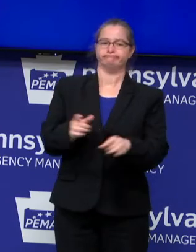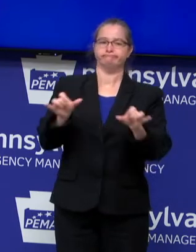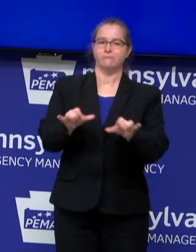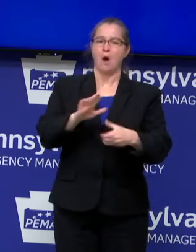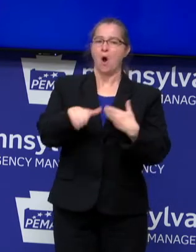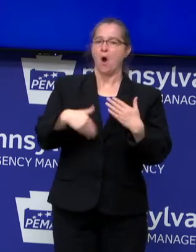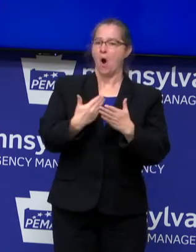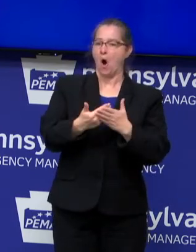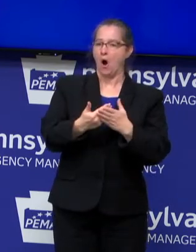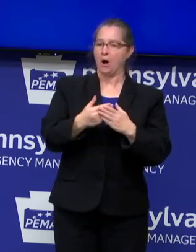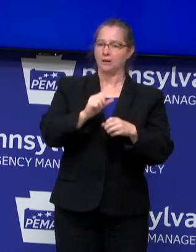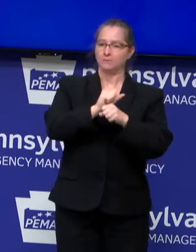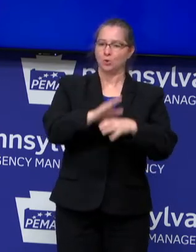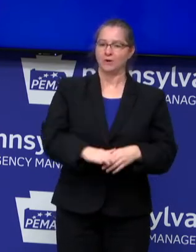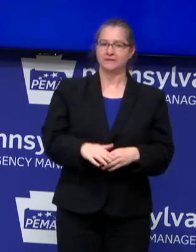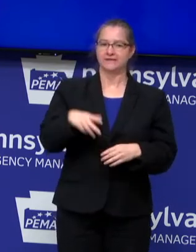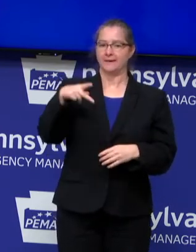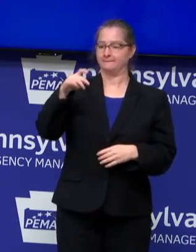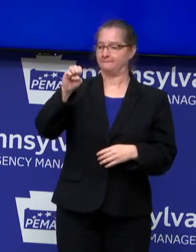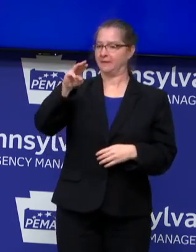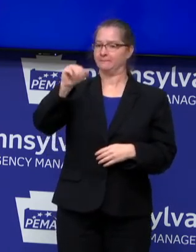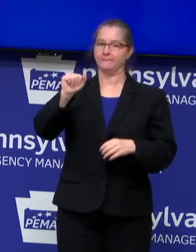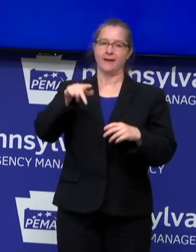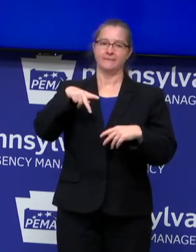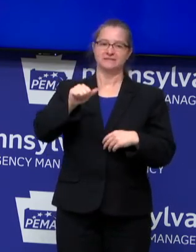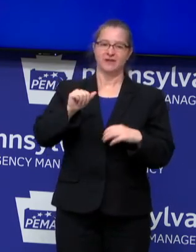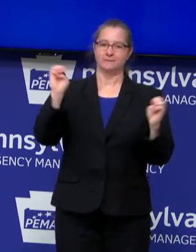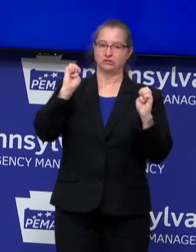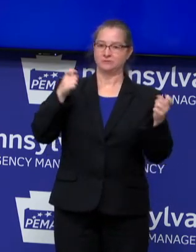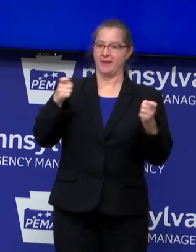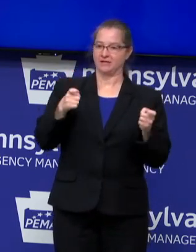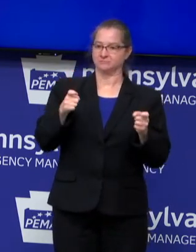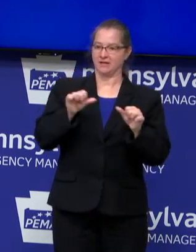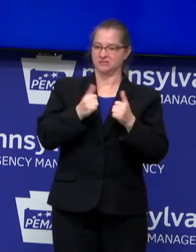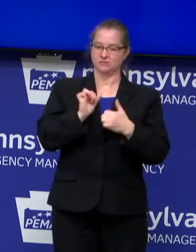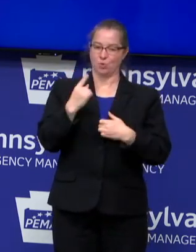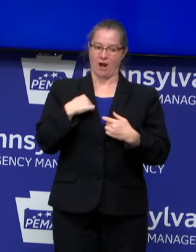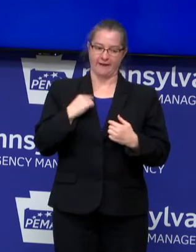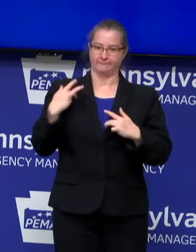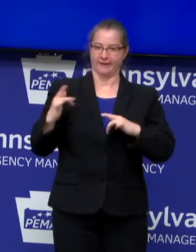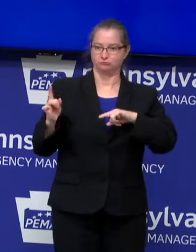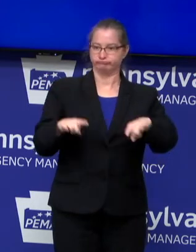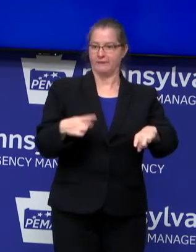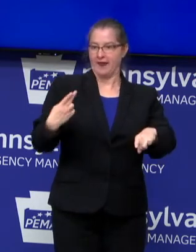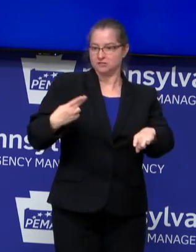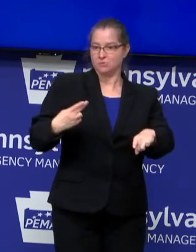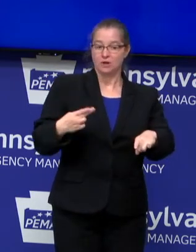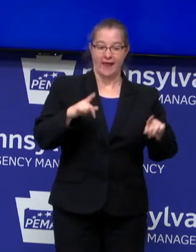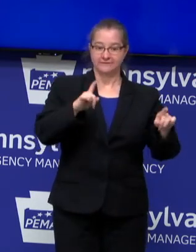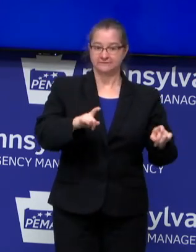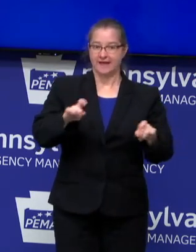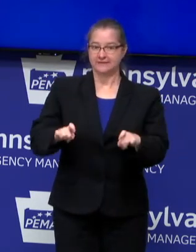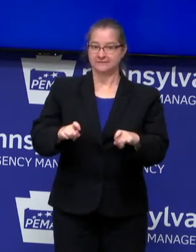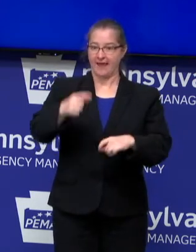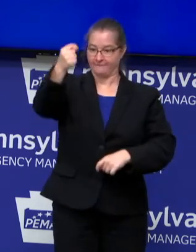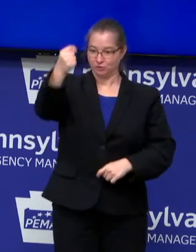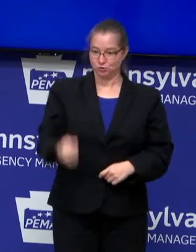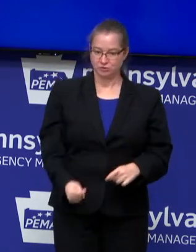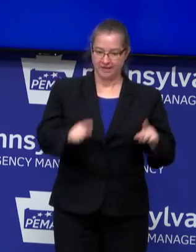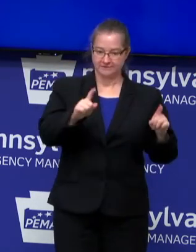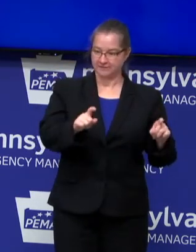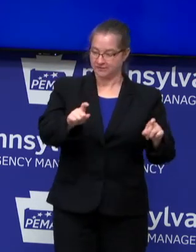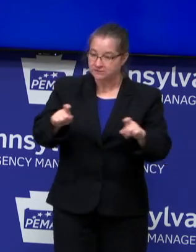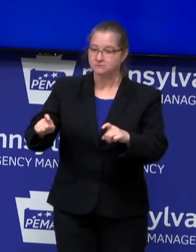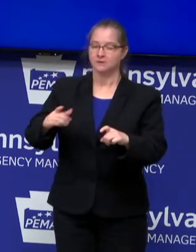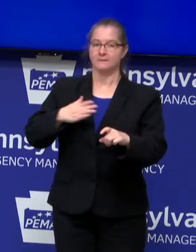Pennsylvania Emergency Management Agency, which is where I hang out when I'm in Harrisburg, are tested every Tuesday. And